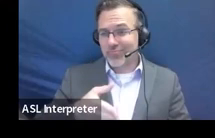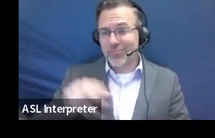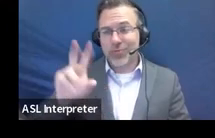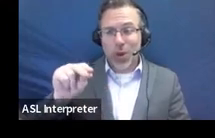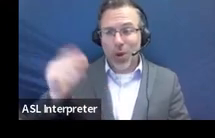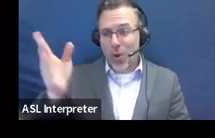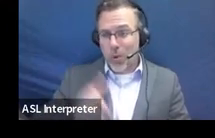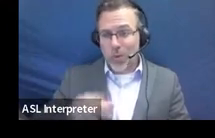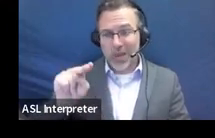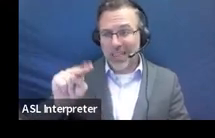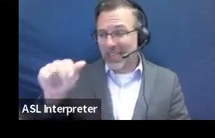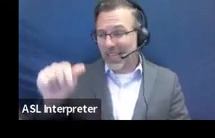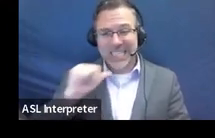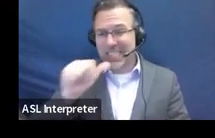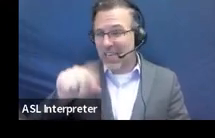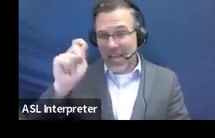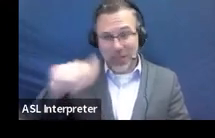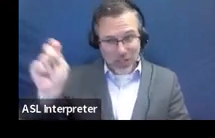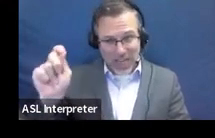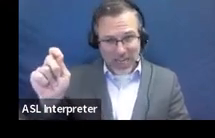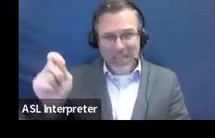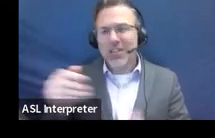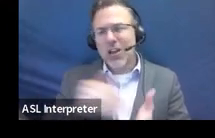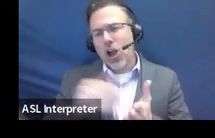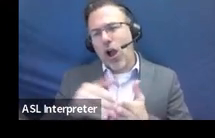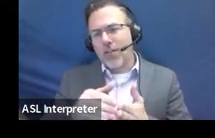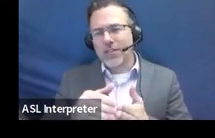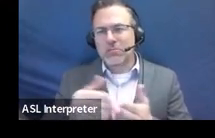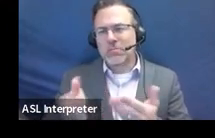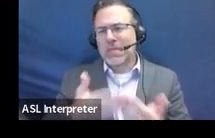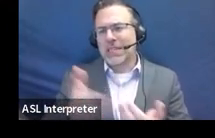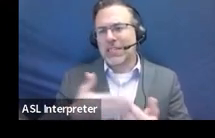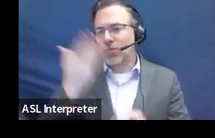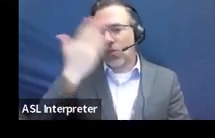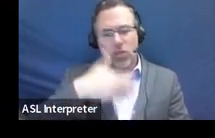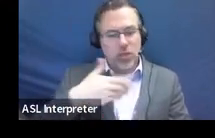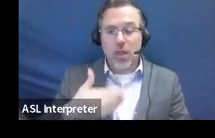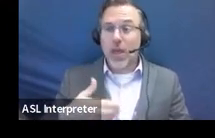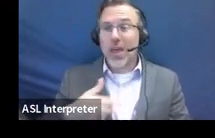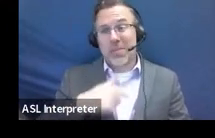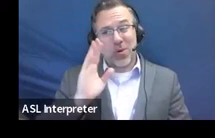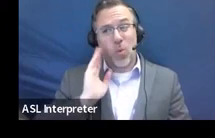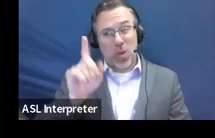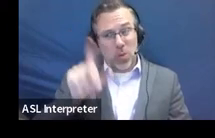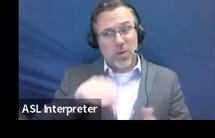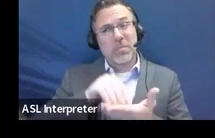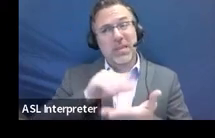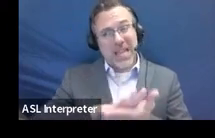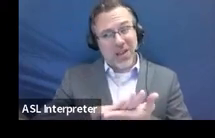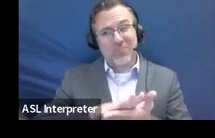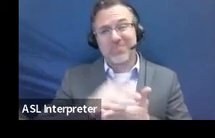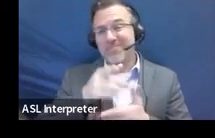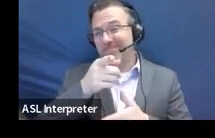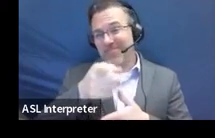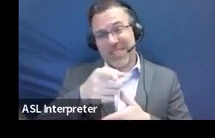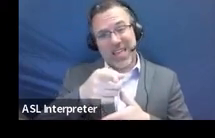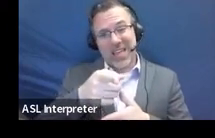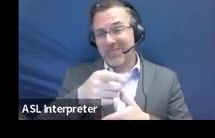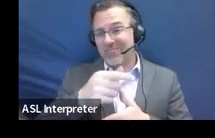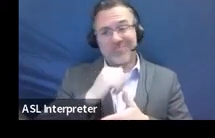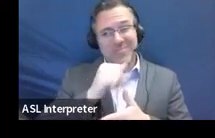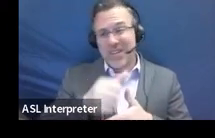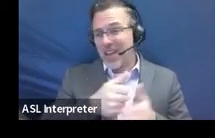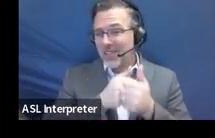know, it's probably just a typo. But we have to mark that as non-compliant. So it's just one of those things,